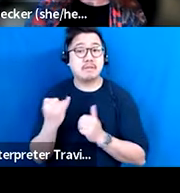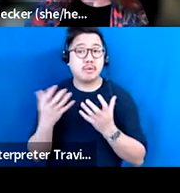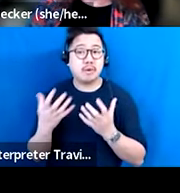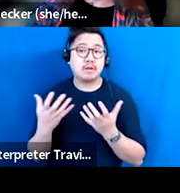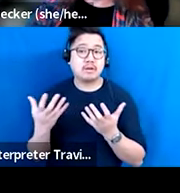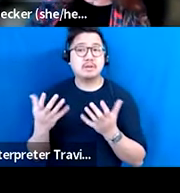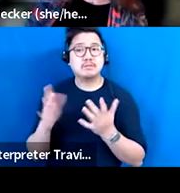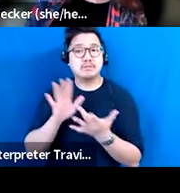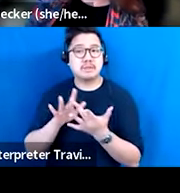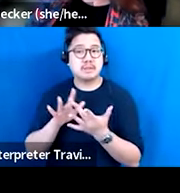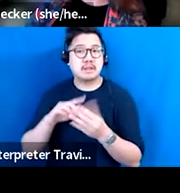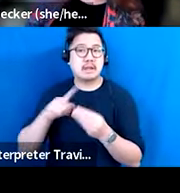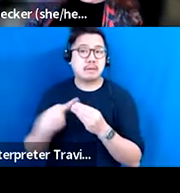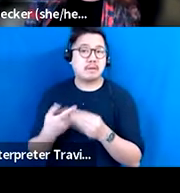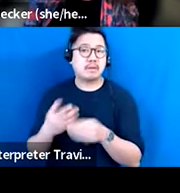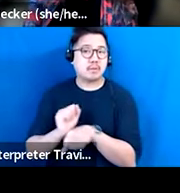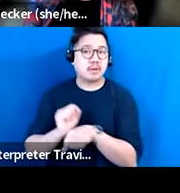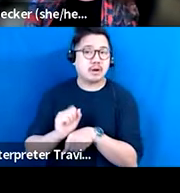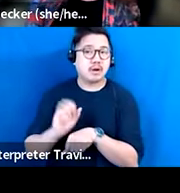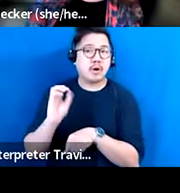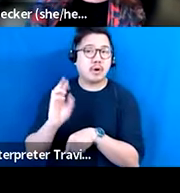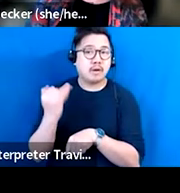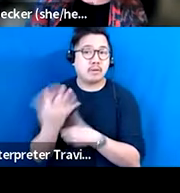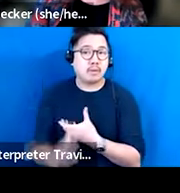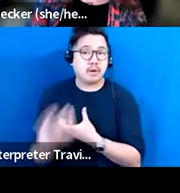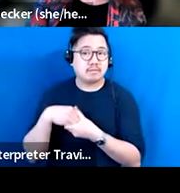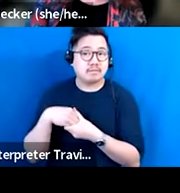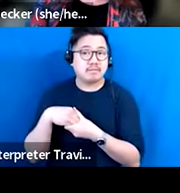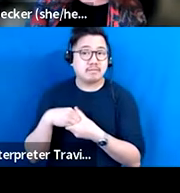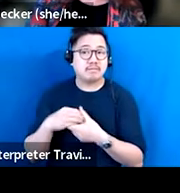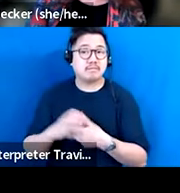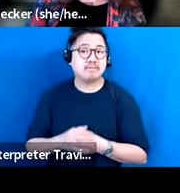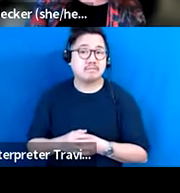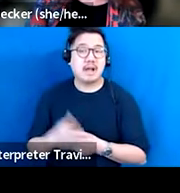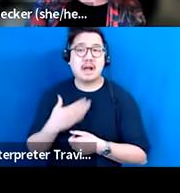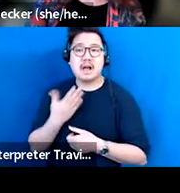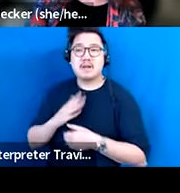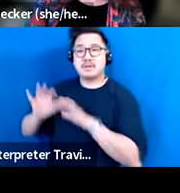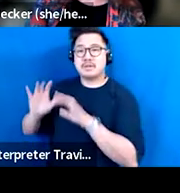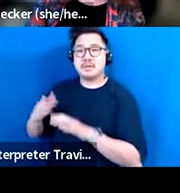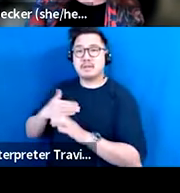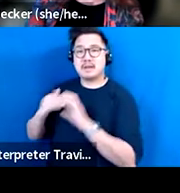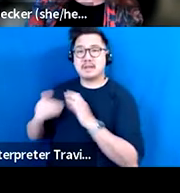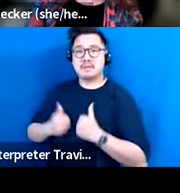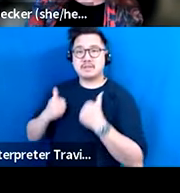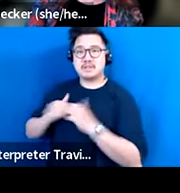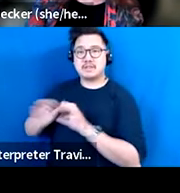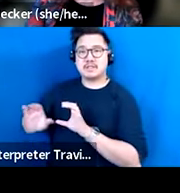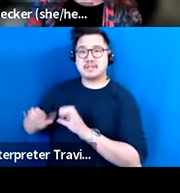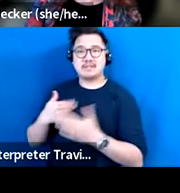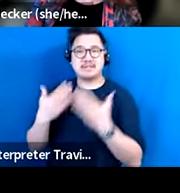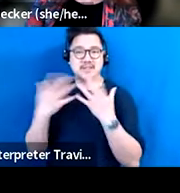touch about that effort or to get more involved. And I will drop my email in the chat here. Thanks so much, Sarah.